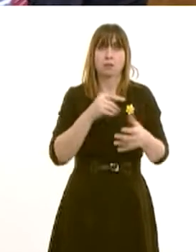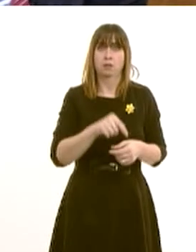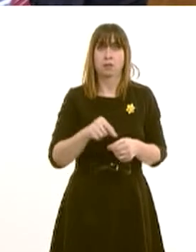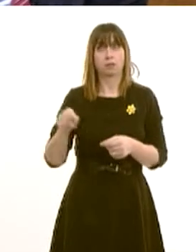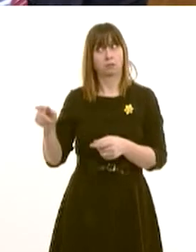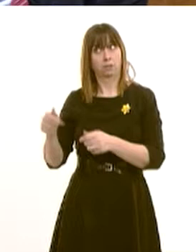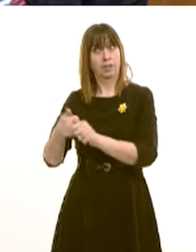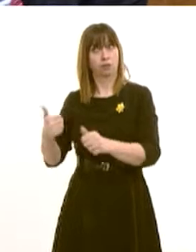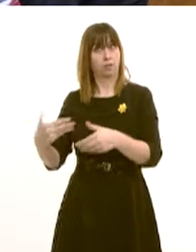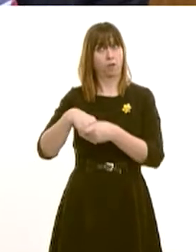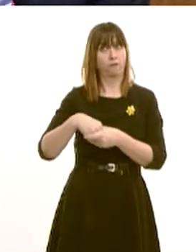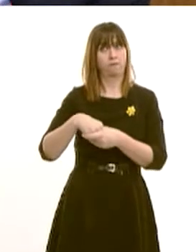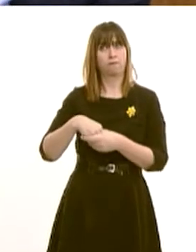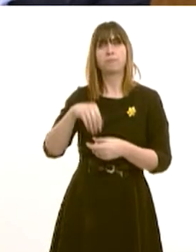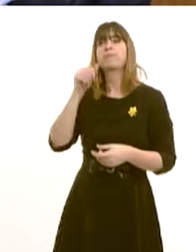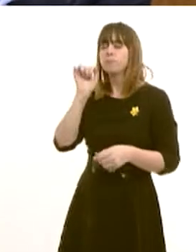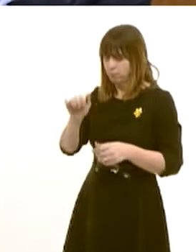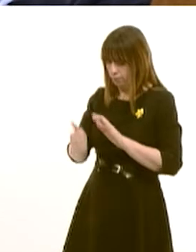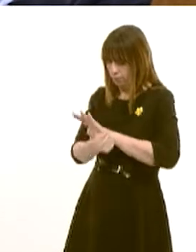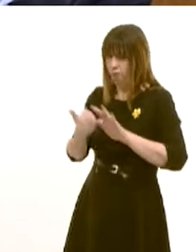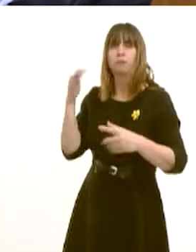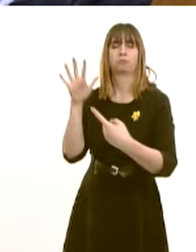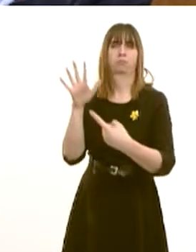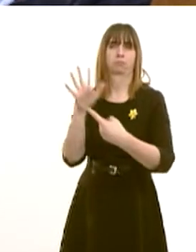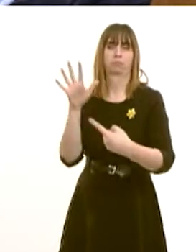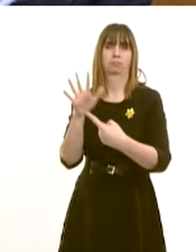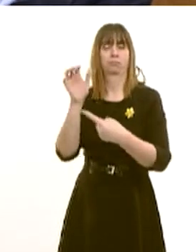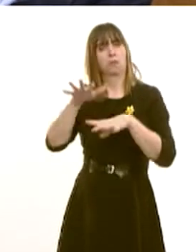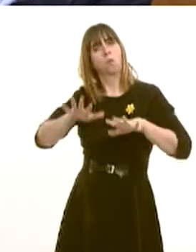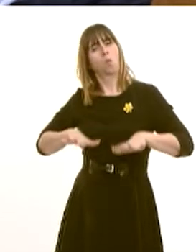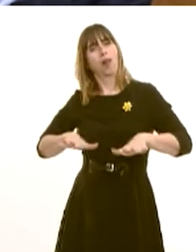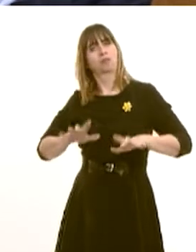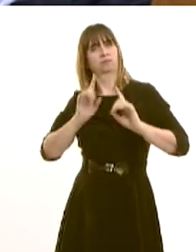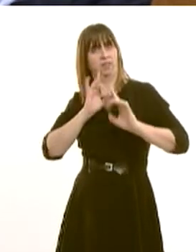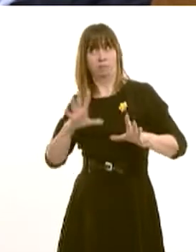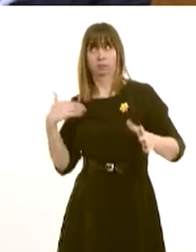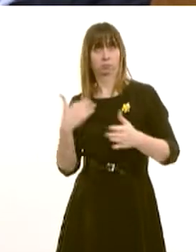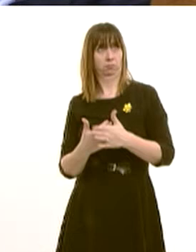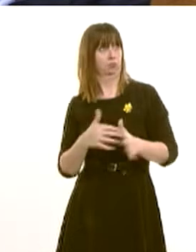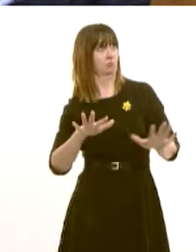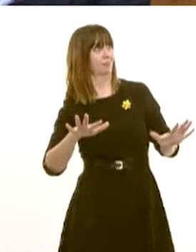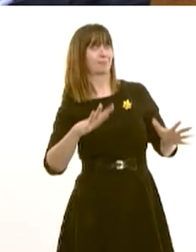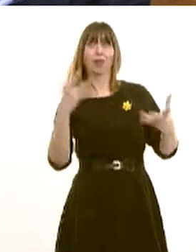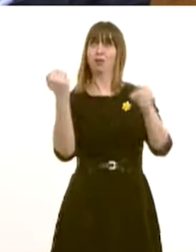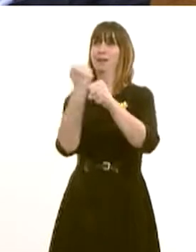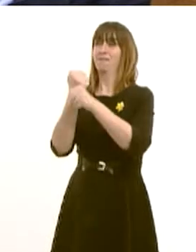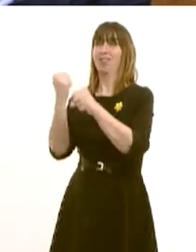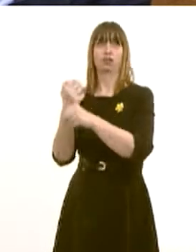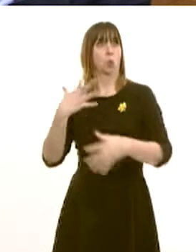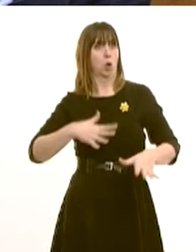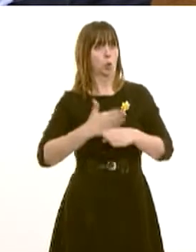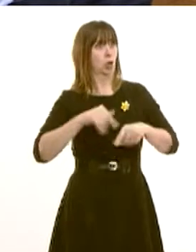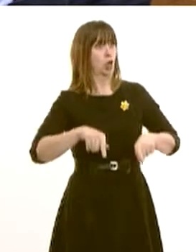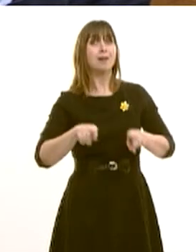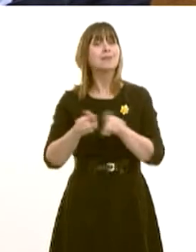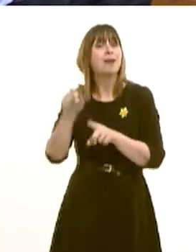more generally important to manufacturing as well. We know that Wales is a country where manufacturers want to come. We saw that with Aston Martin last week. After